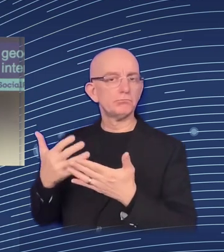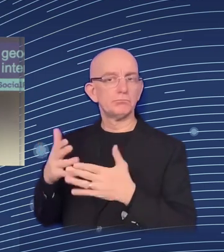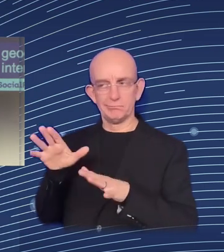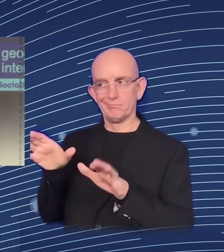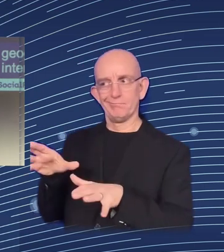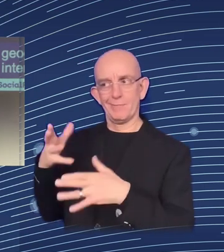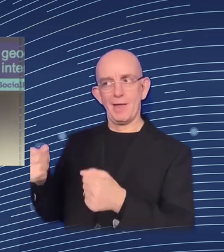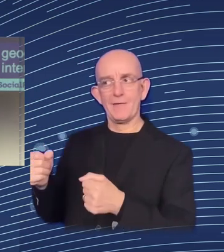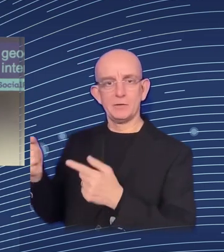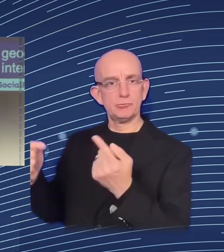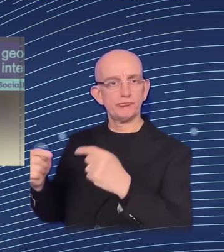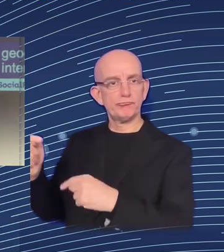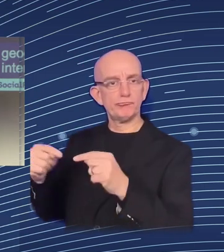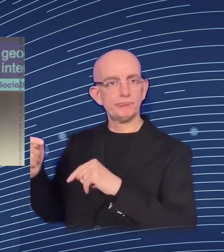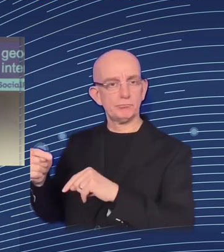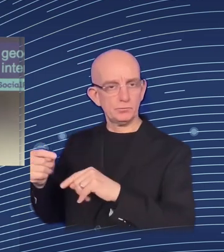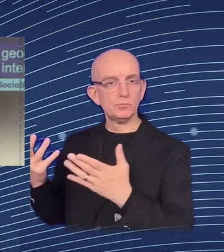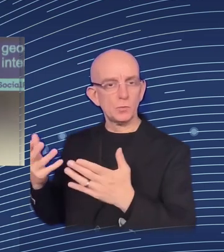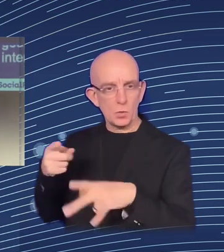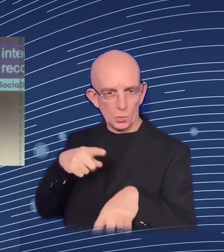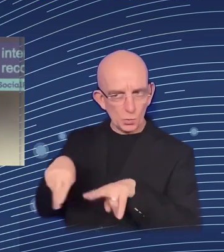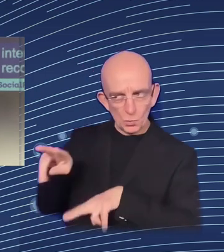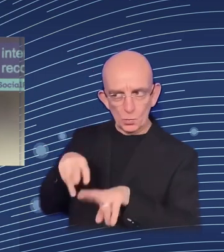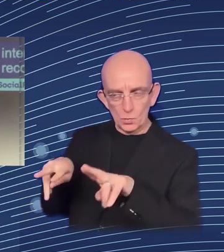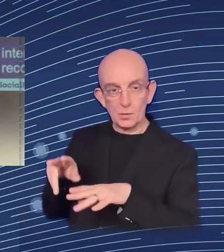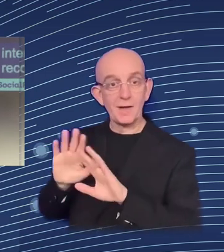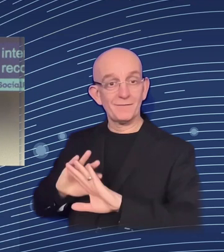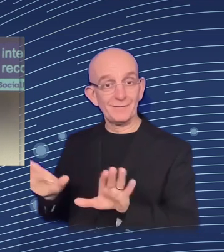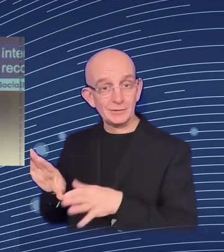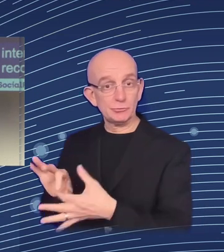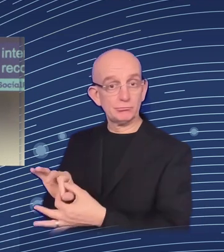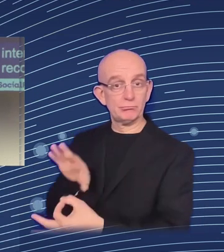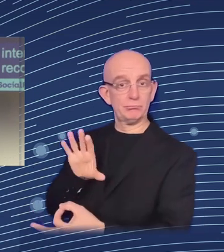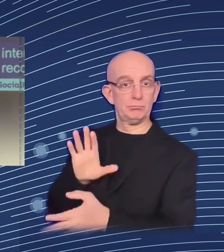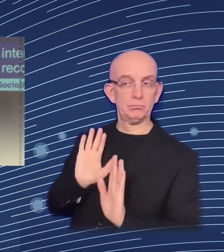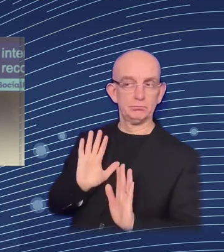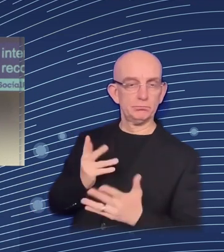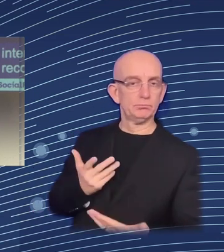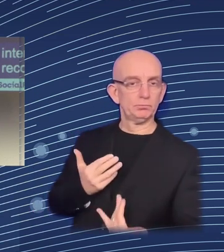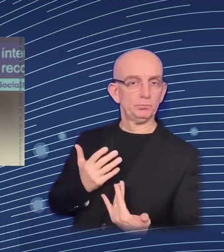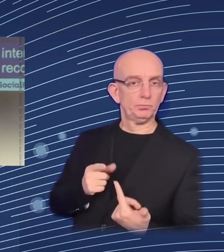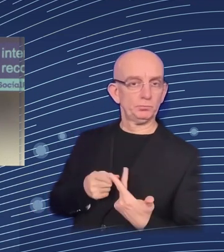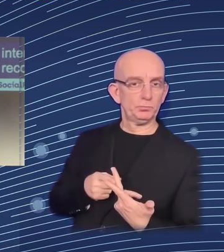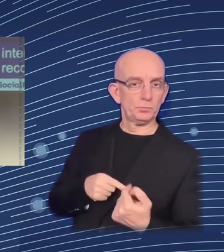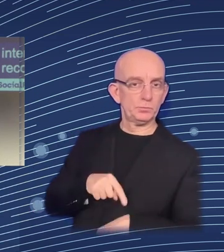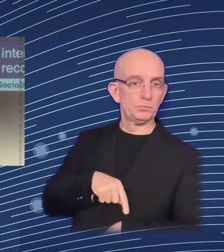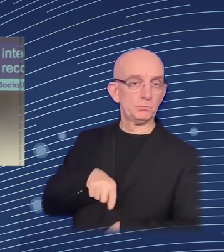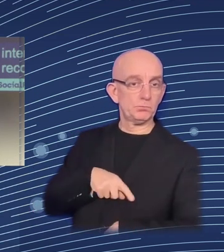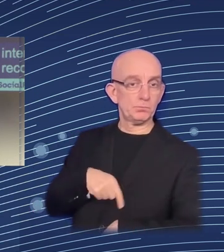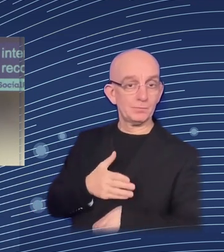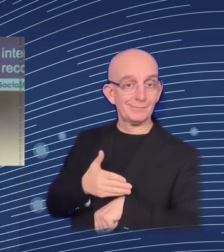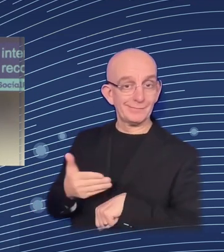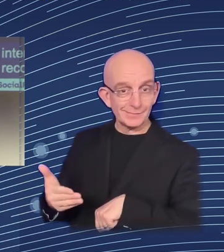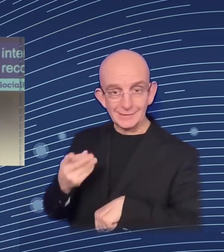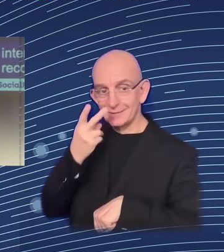security records of that person. Now in Spain, this is available. It's available to go, there is like a particular secure